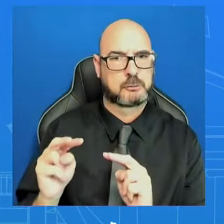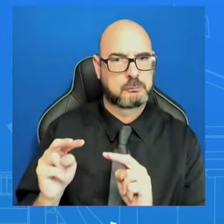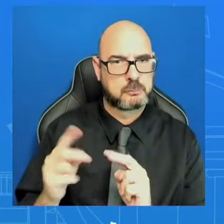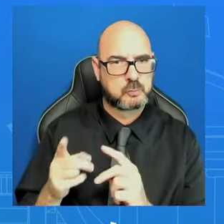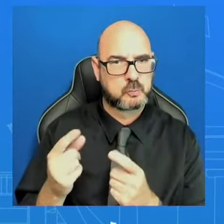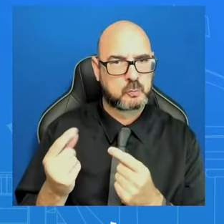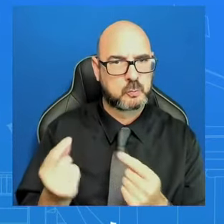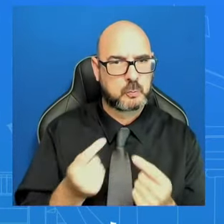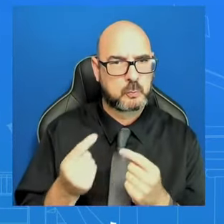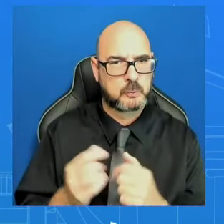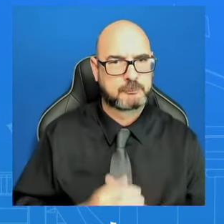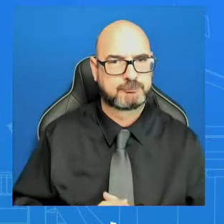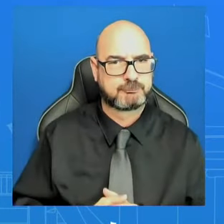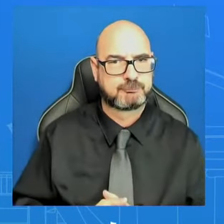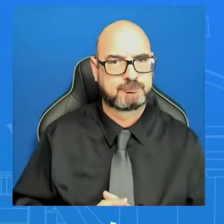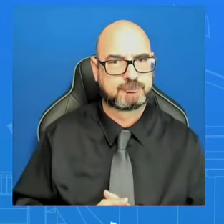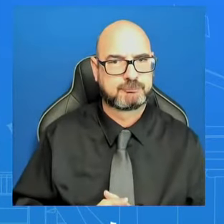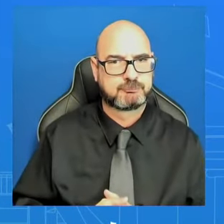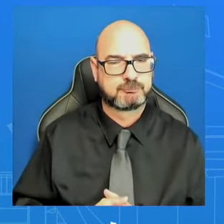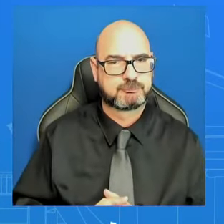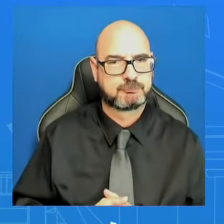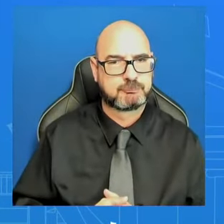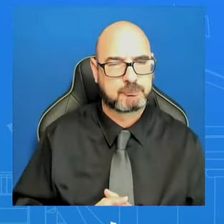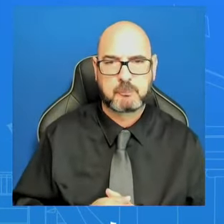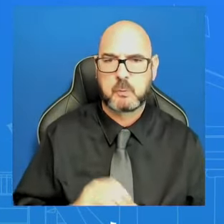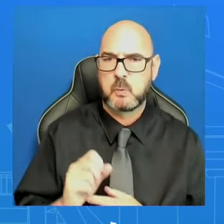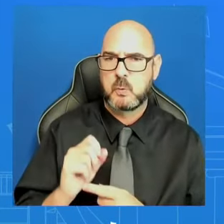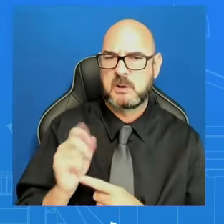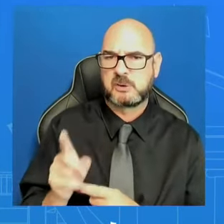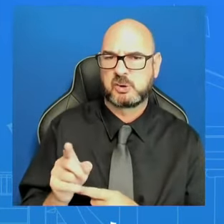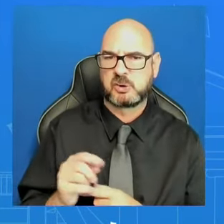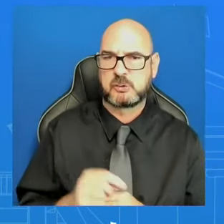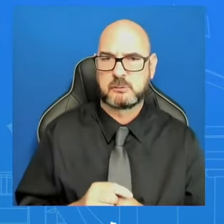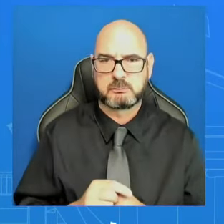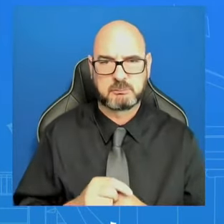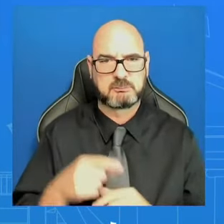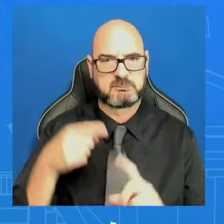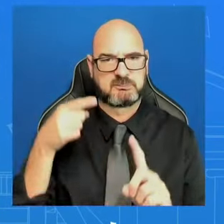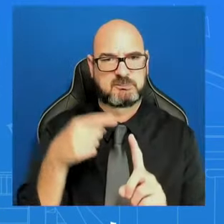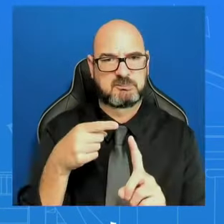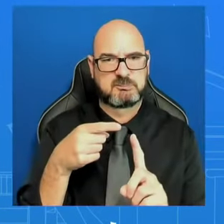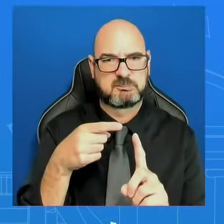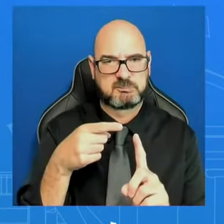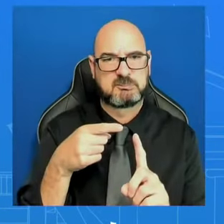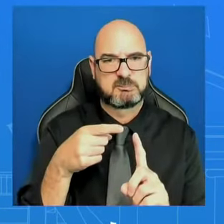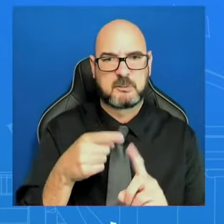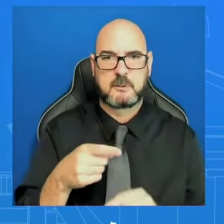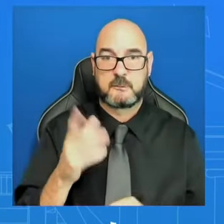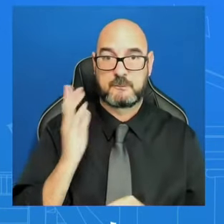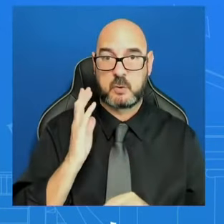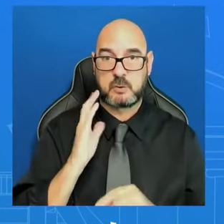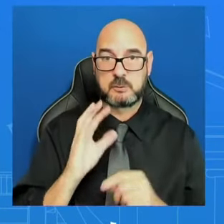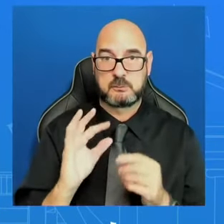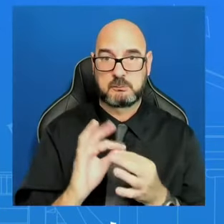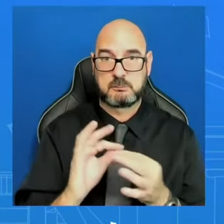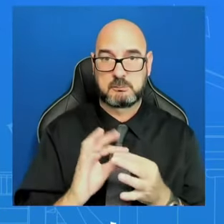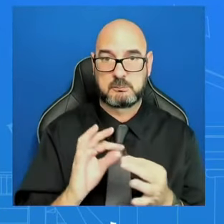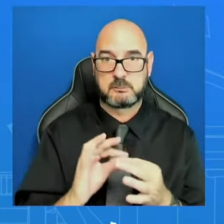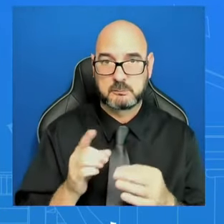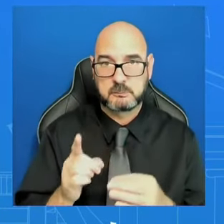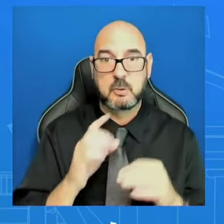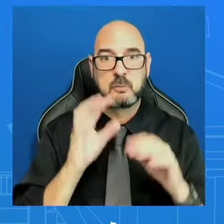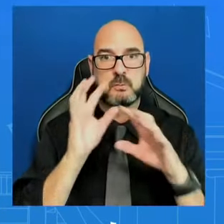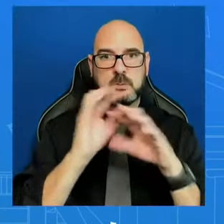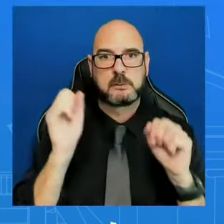John, just to go back to that point, in your readout, when you say the president made clear that the U.S. that U.S.